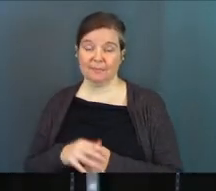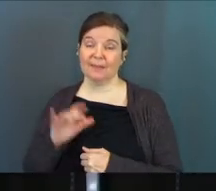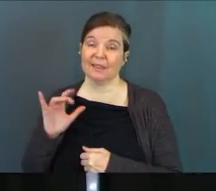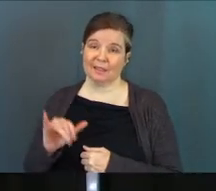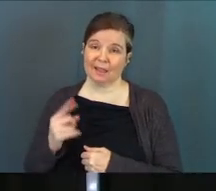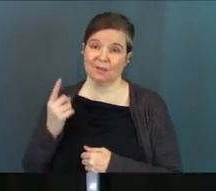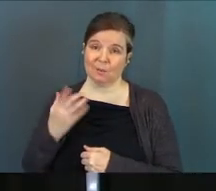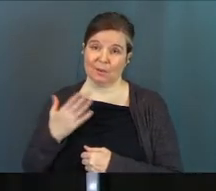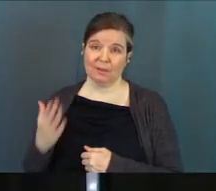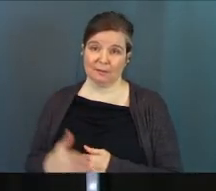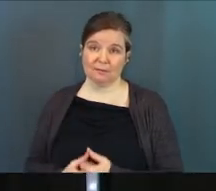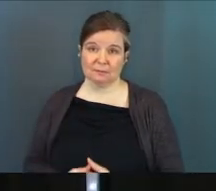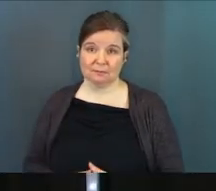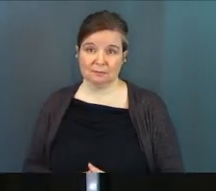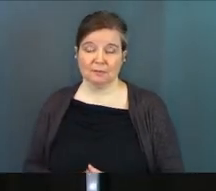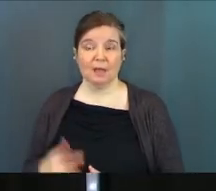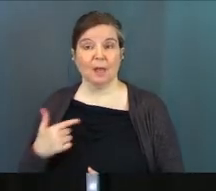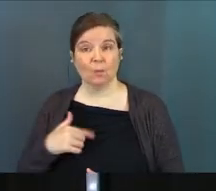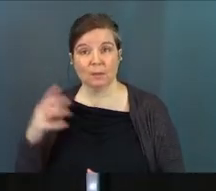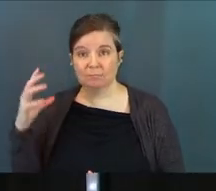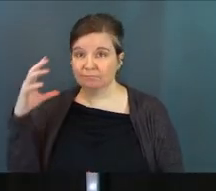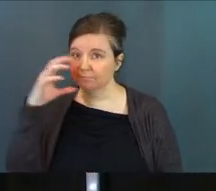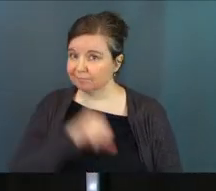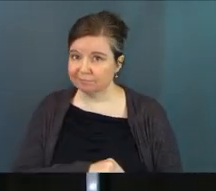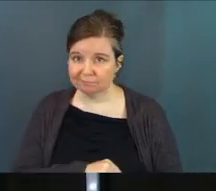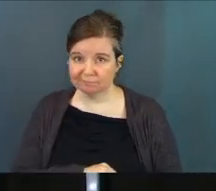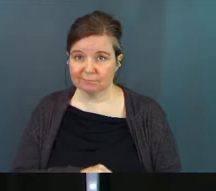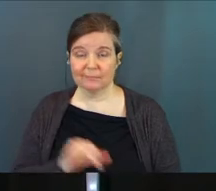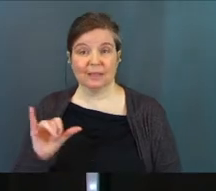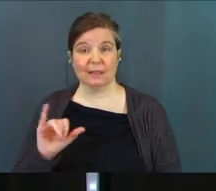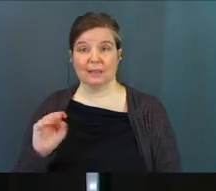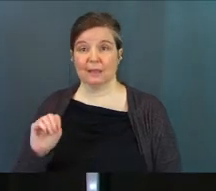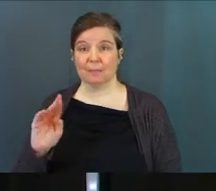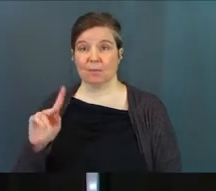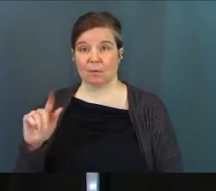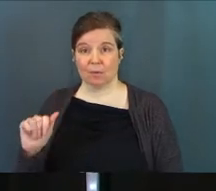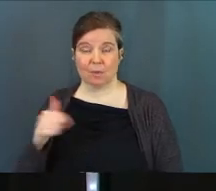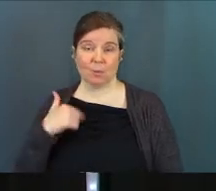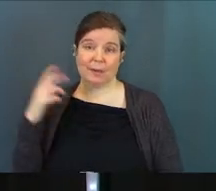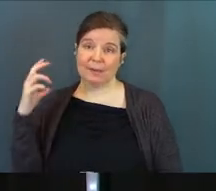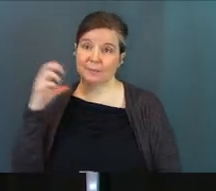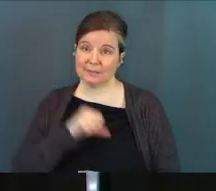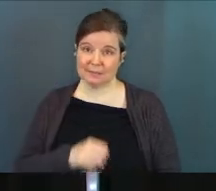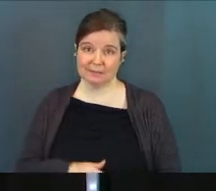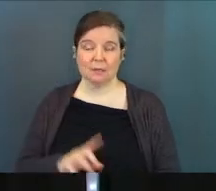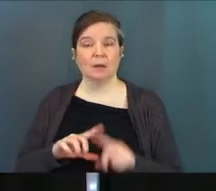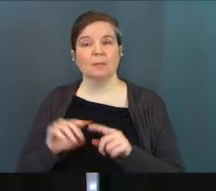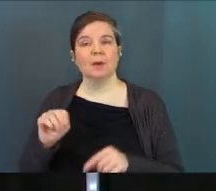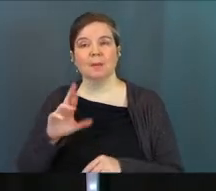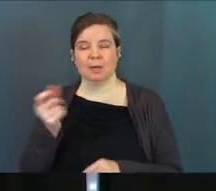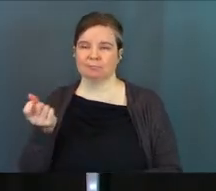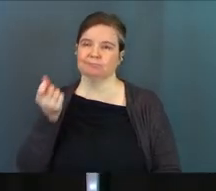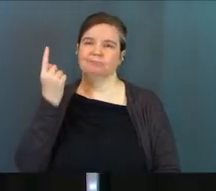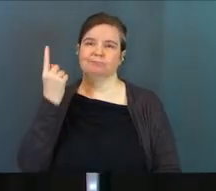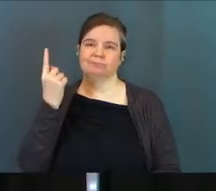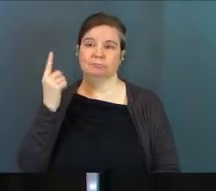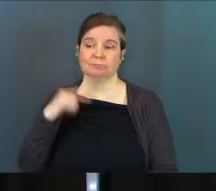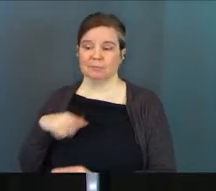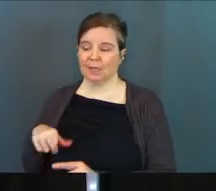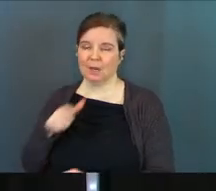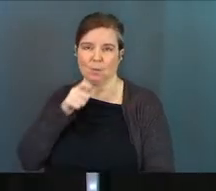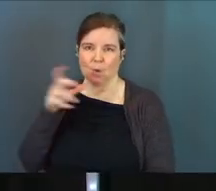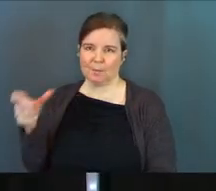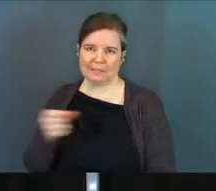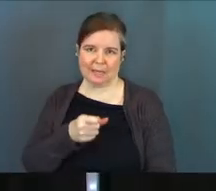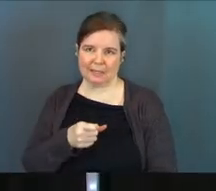That's the one thing. And we miss it. Just like Martha, we miss it. But Mary gets it, and it won't be taken